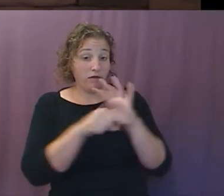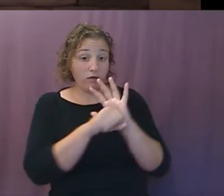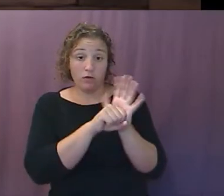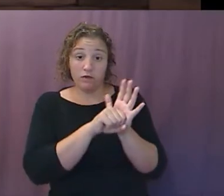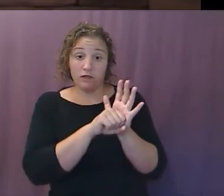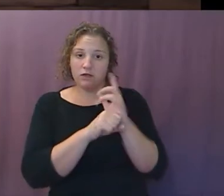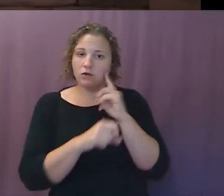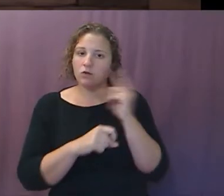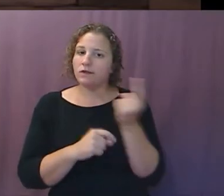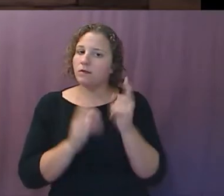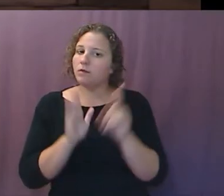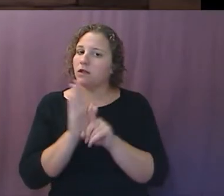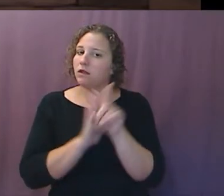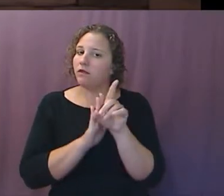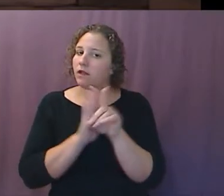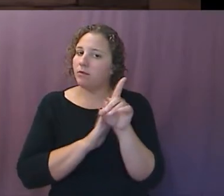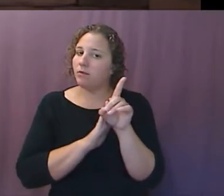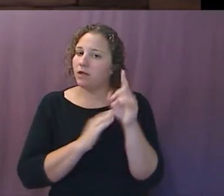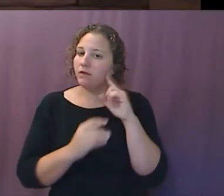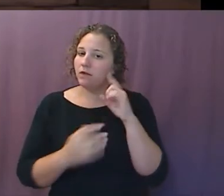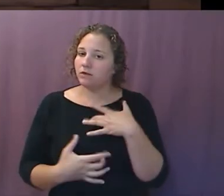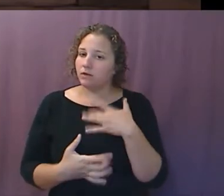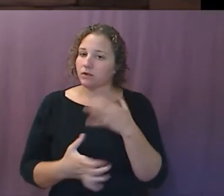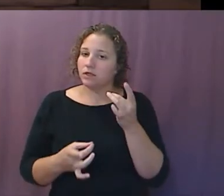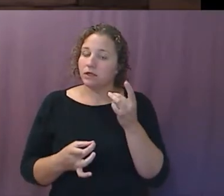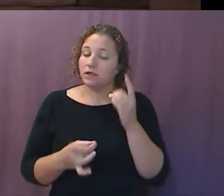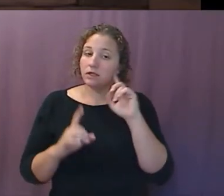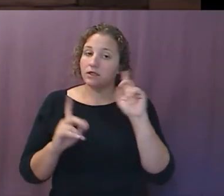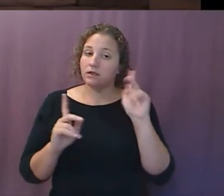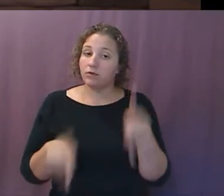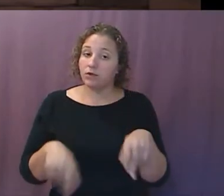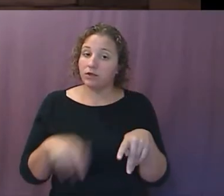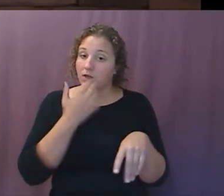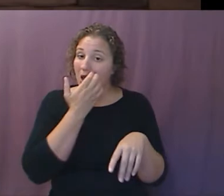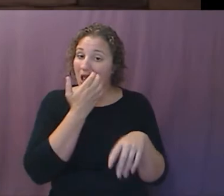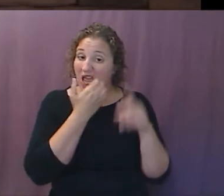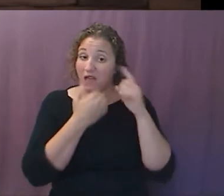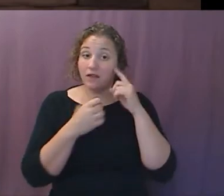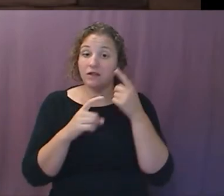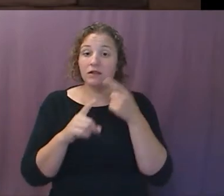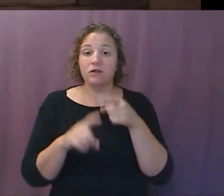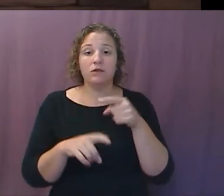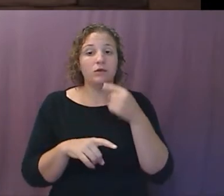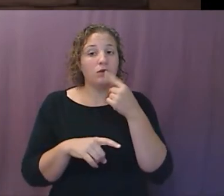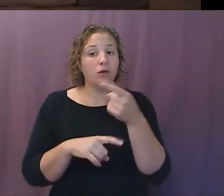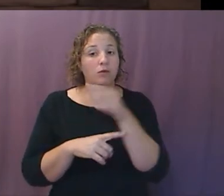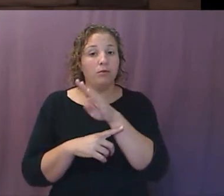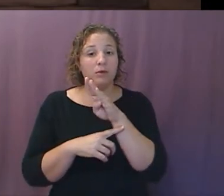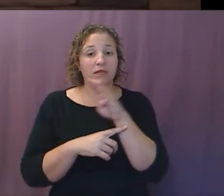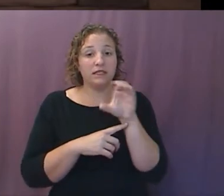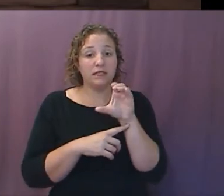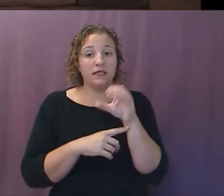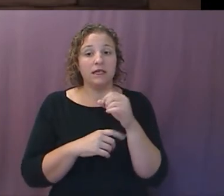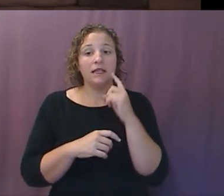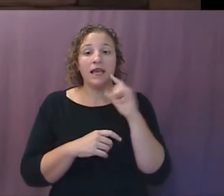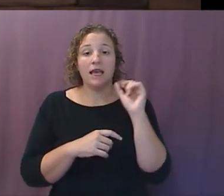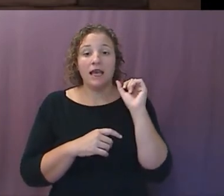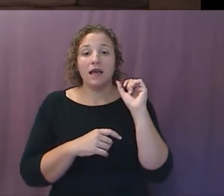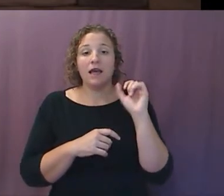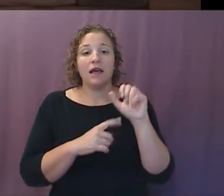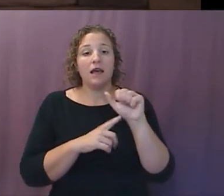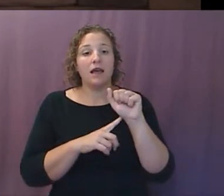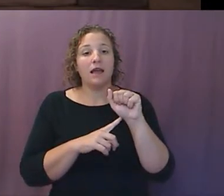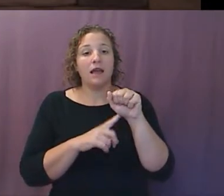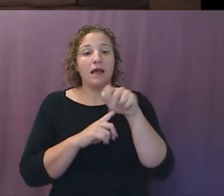developed. Interestingly enough, this is already a spokesman, spokeswoman, my fault, told the BBC that Apple has already approved the software to